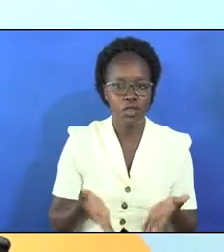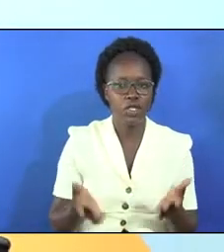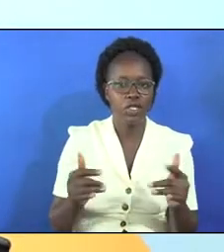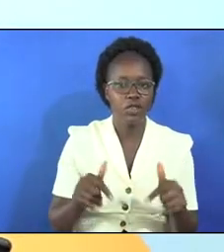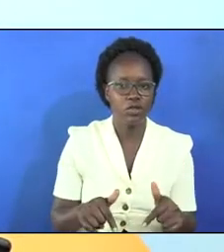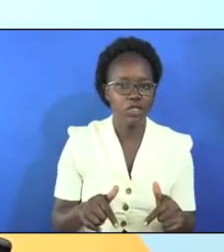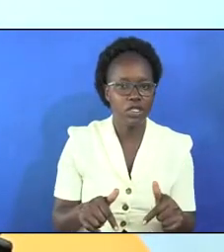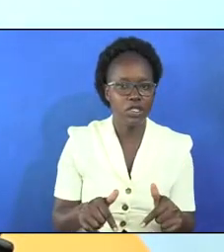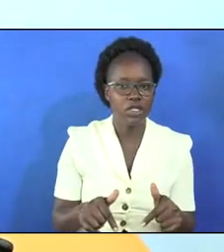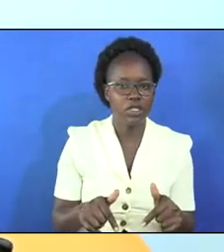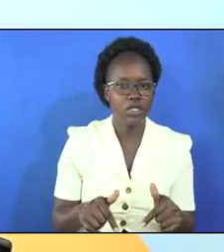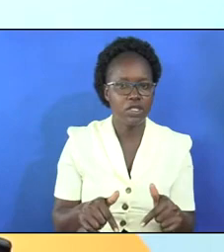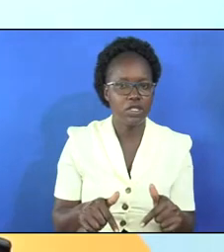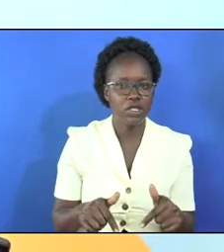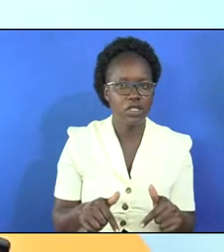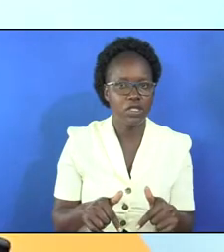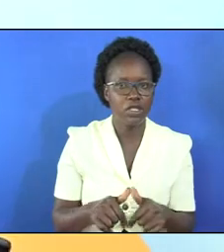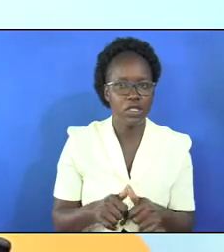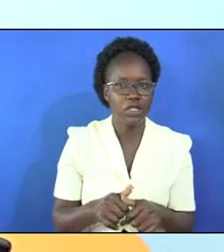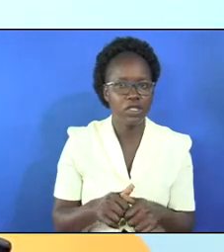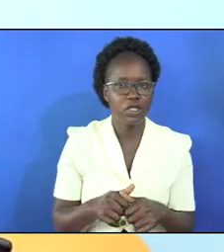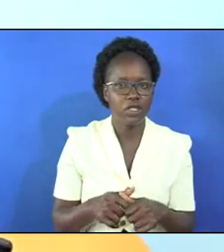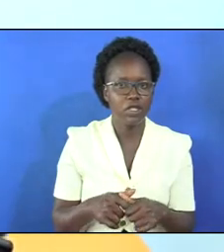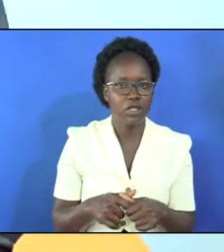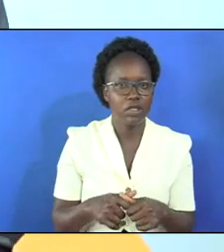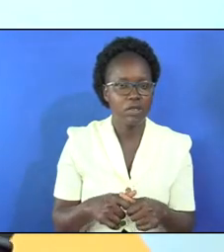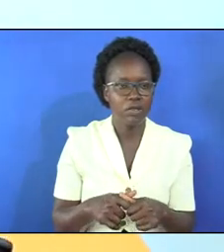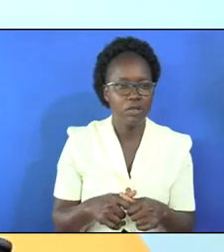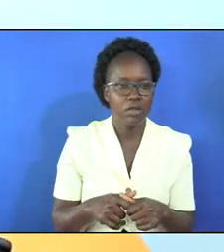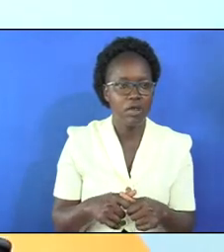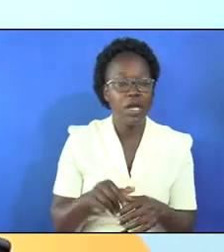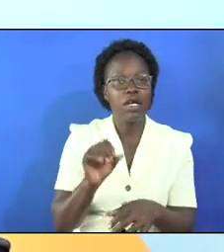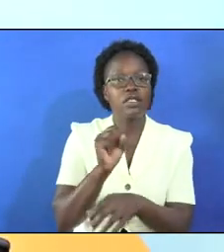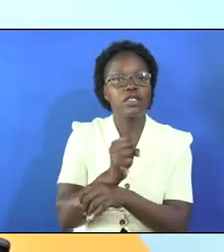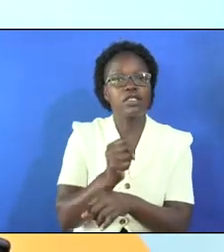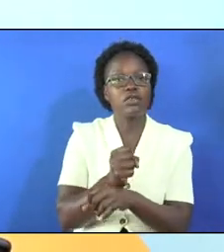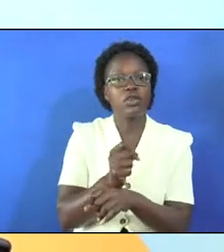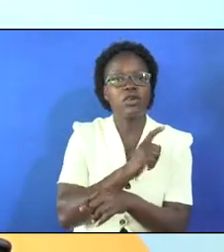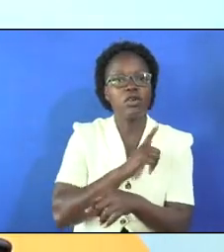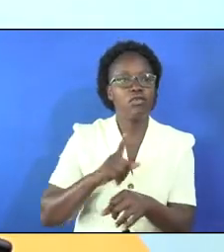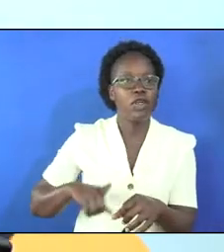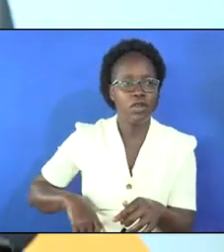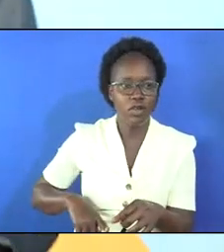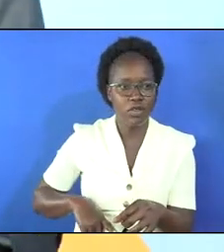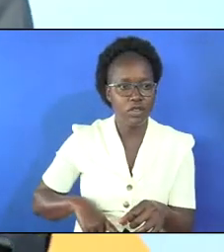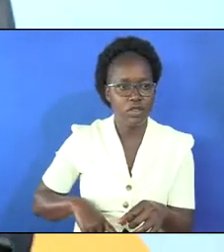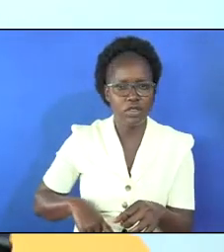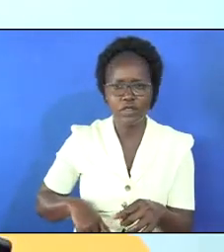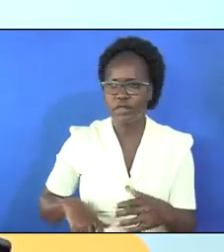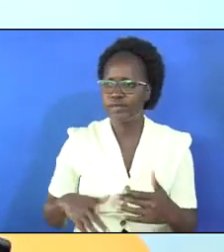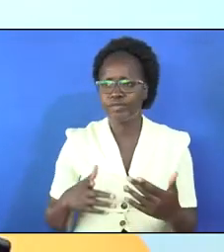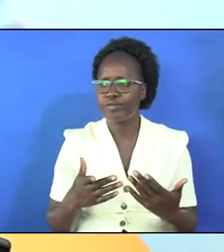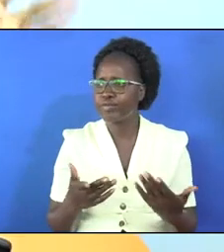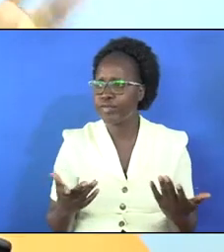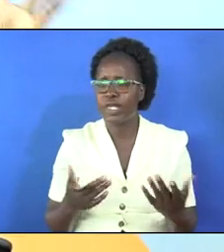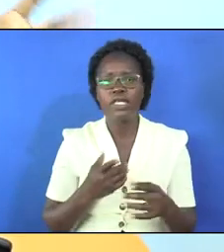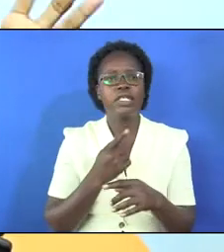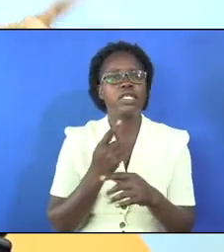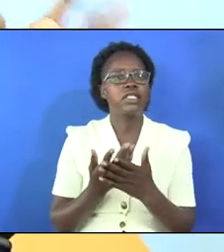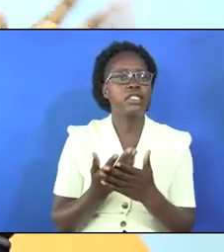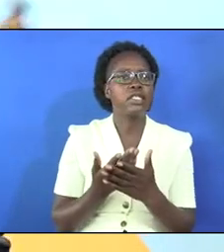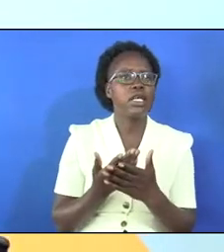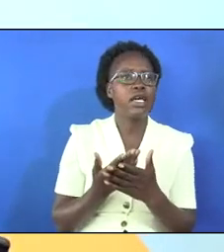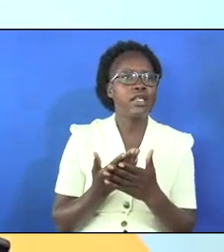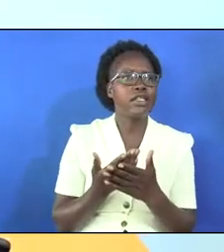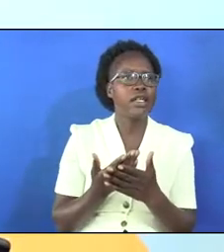the sanctuary of the Lord looks like the temperature